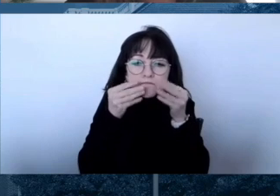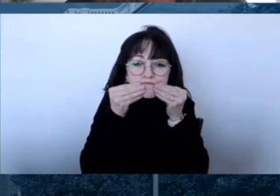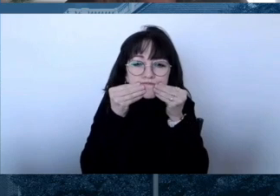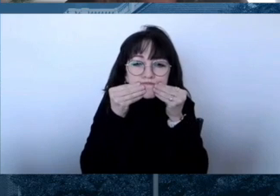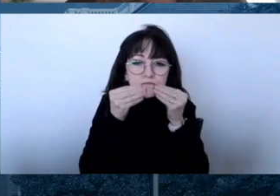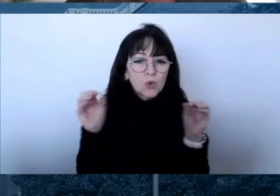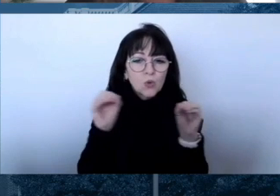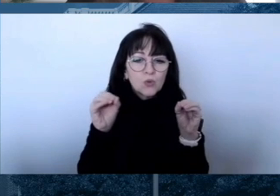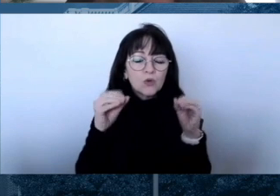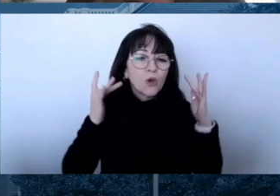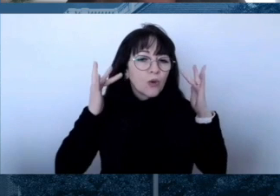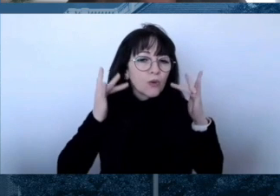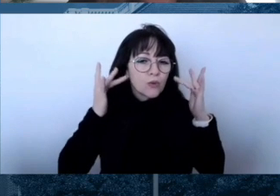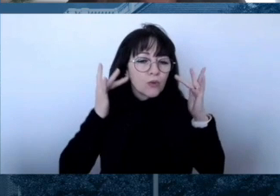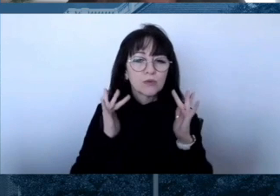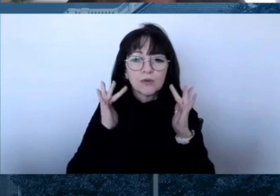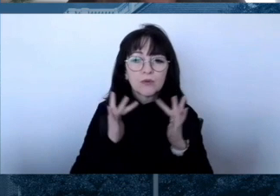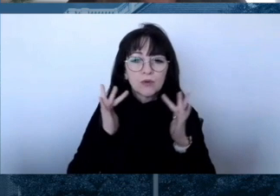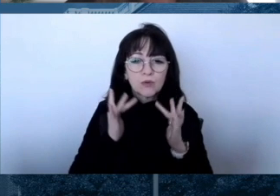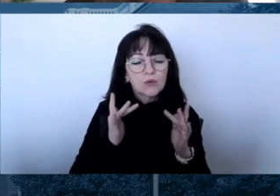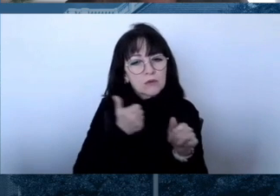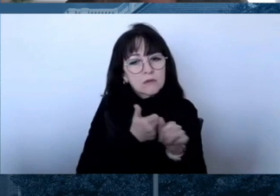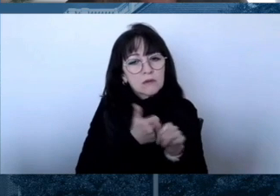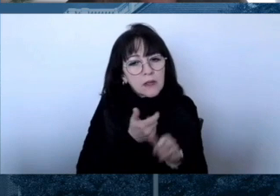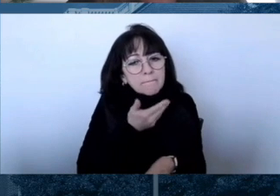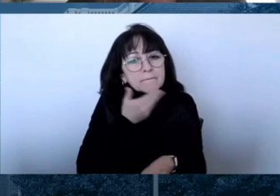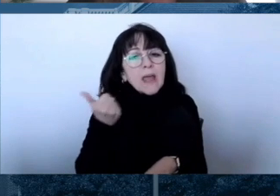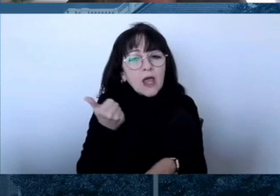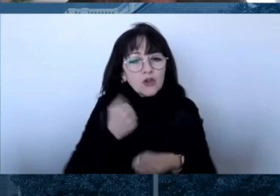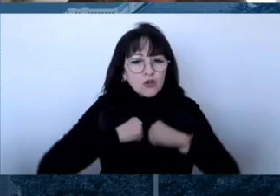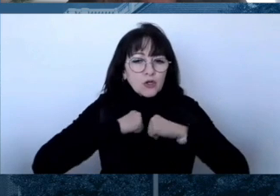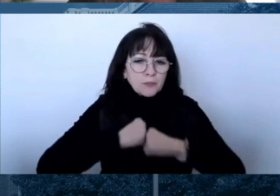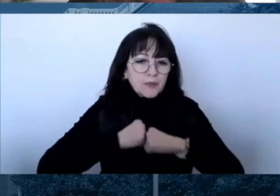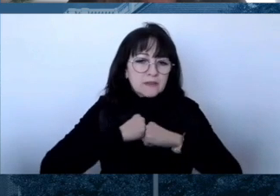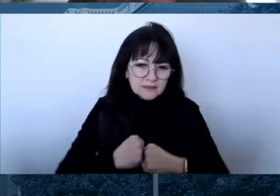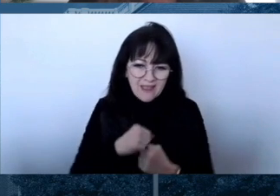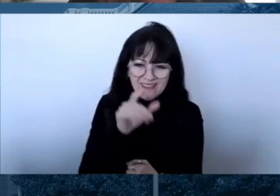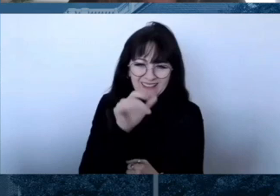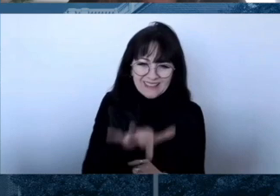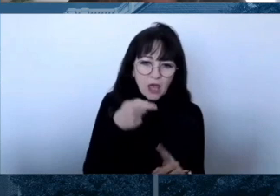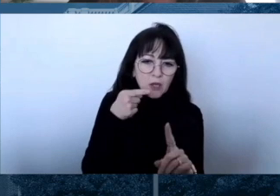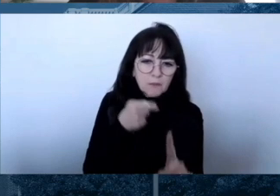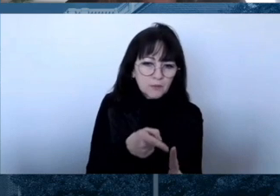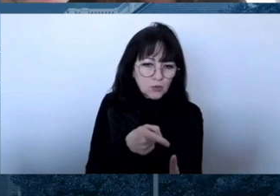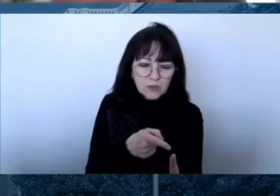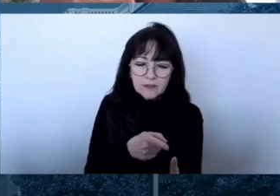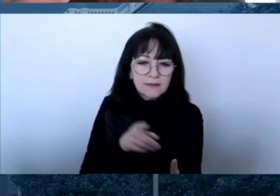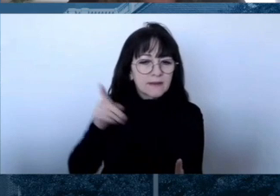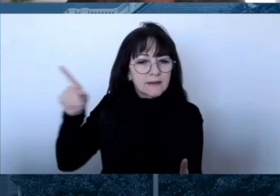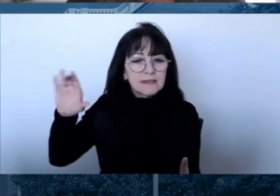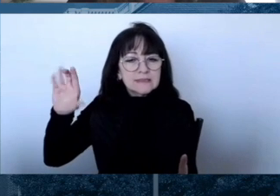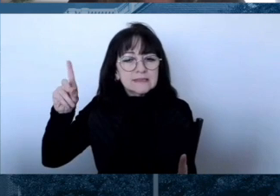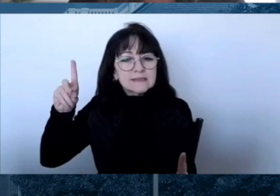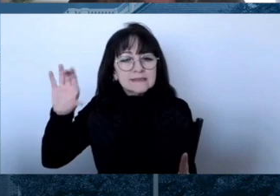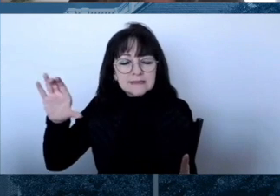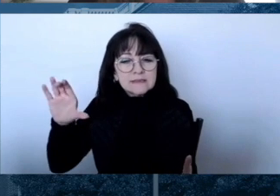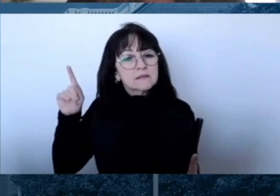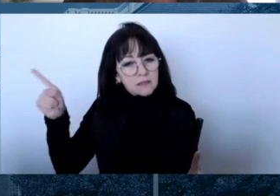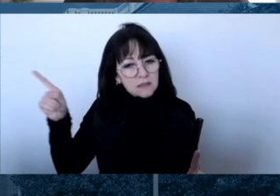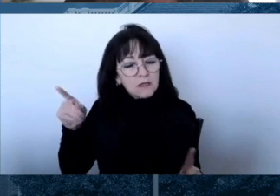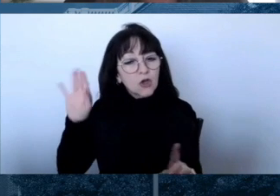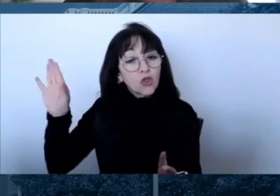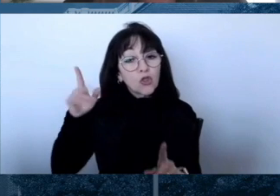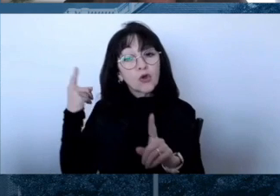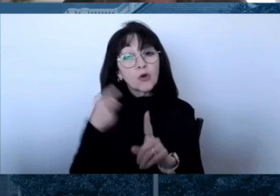And the most important thing, again, is that your mask, whatever it is made of, is multi-layered and fits well around the mouth of nose.